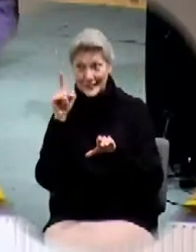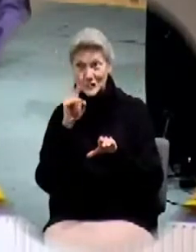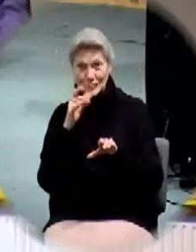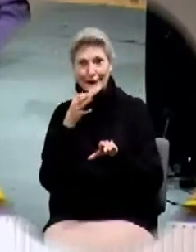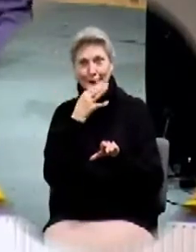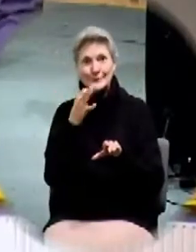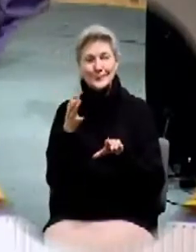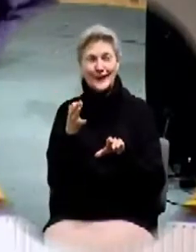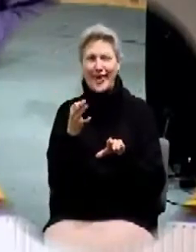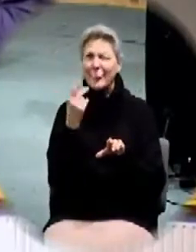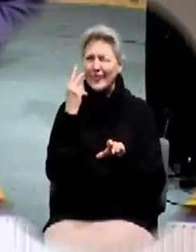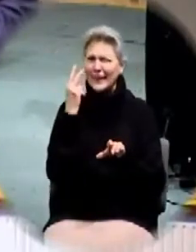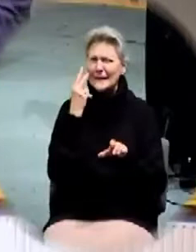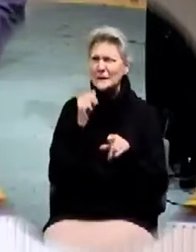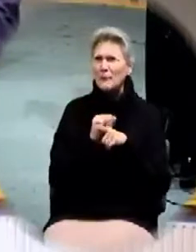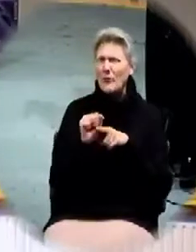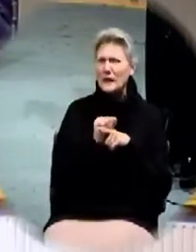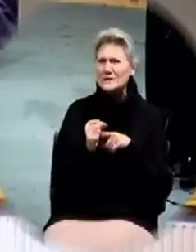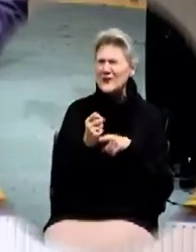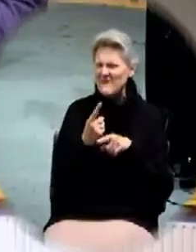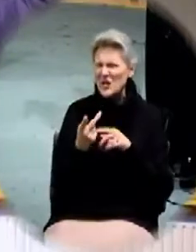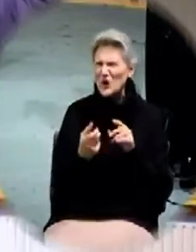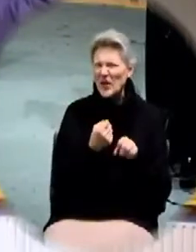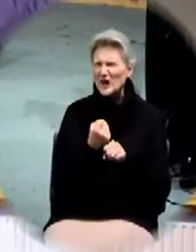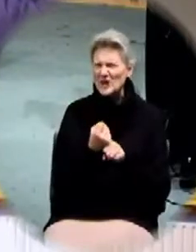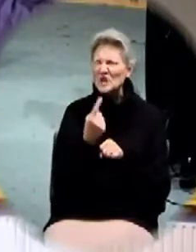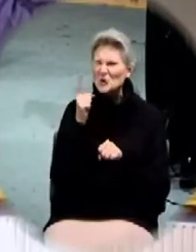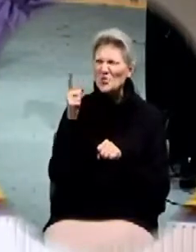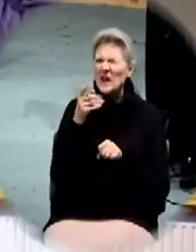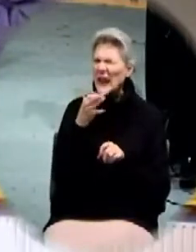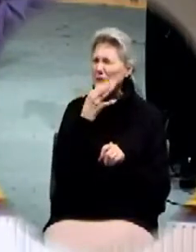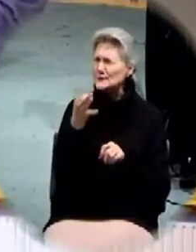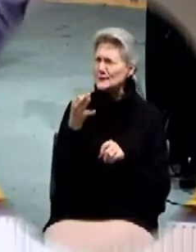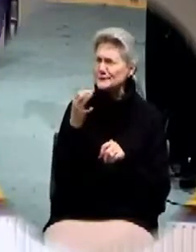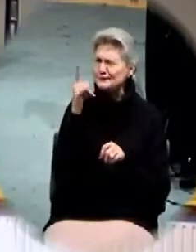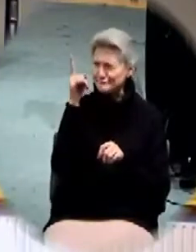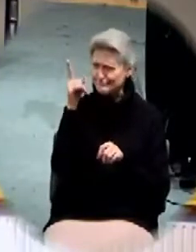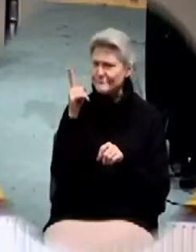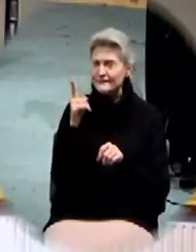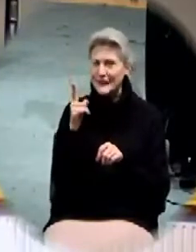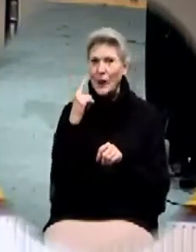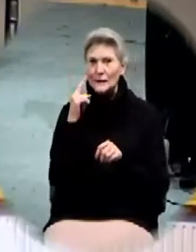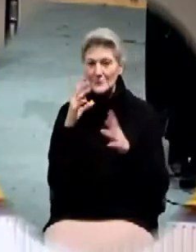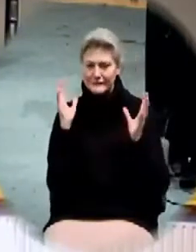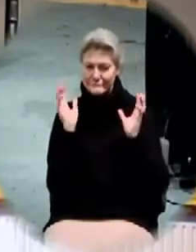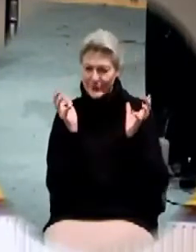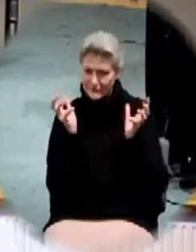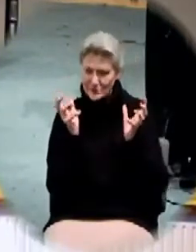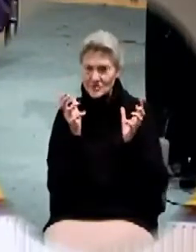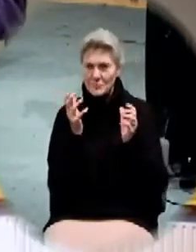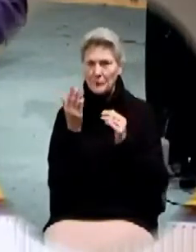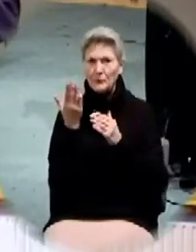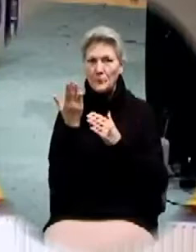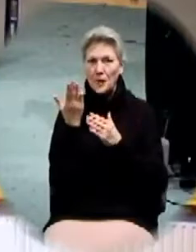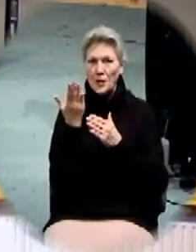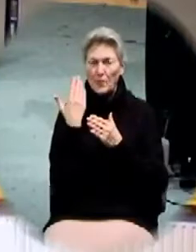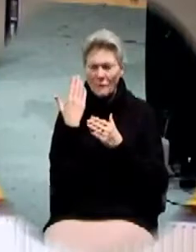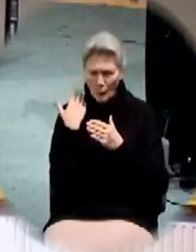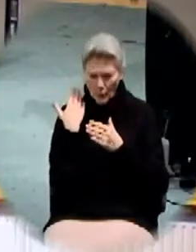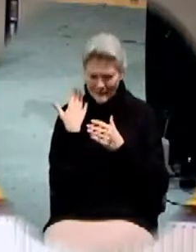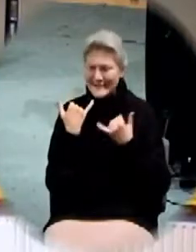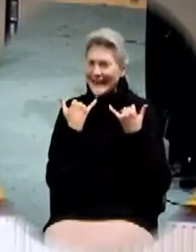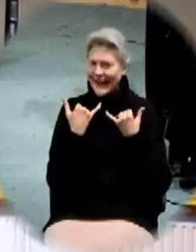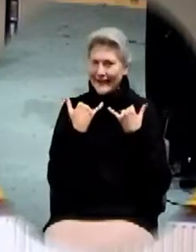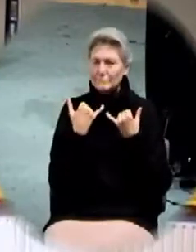he's had a few years of practice or something, but he is really good at it. I was in a conversation earlier today with somebody and we were